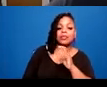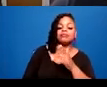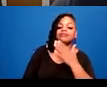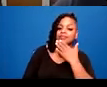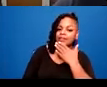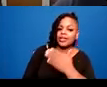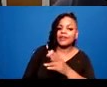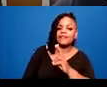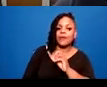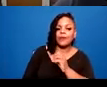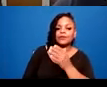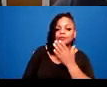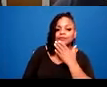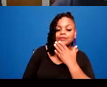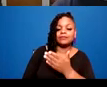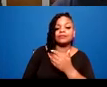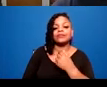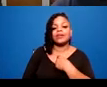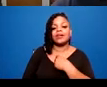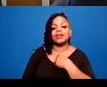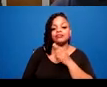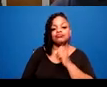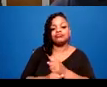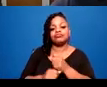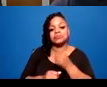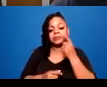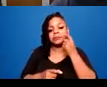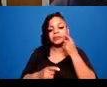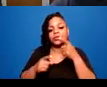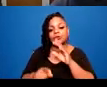I cried during your presentation and all the presentations today.